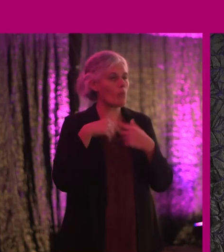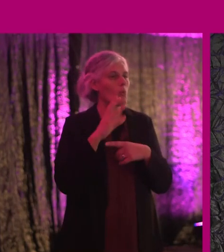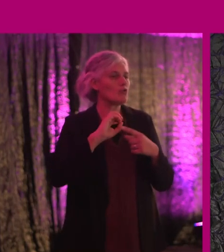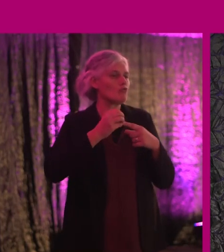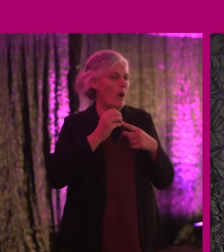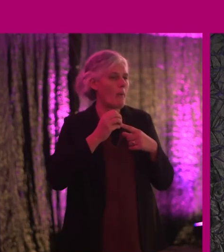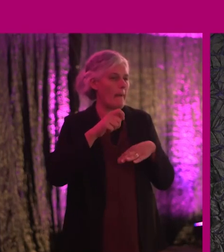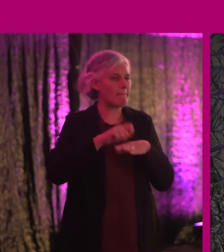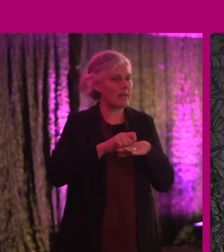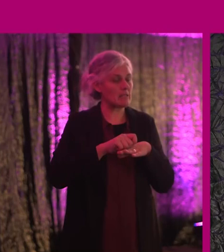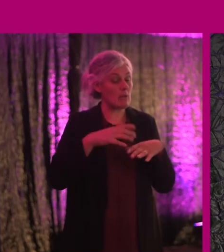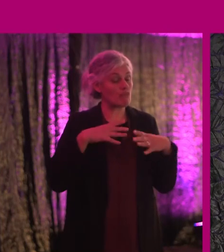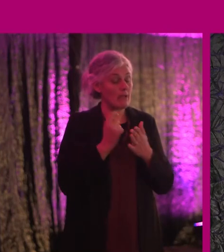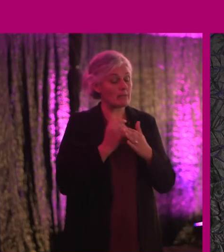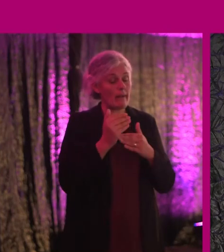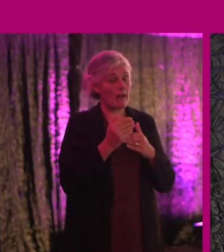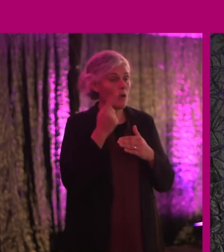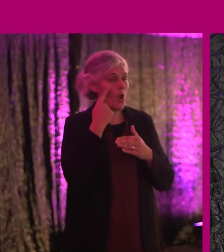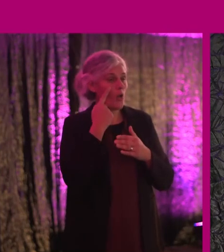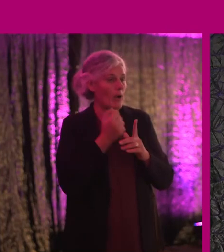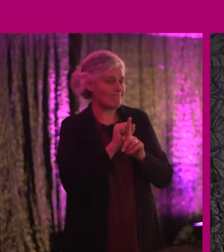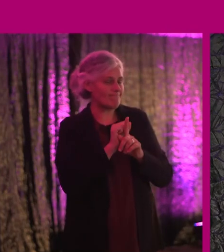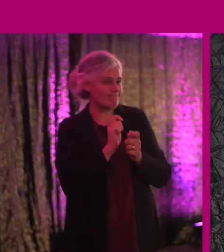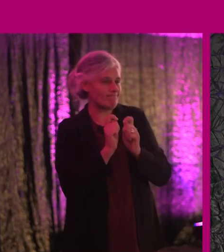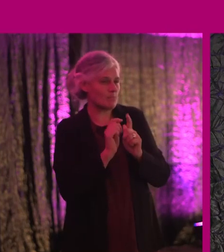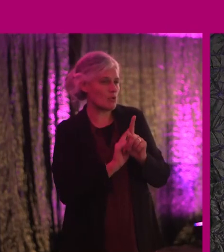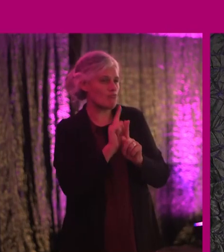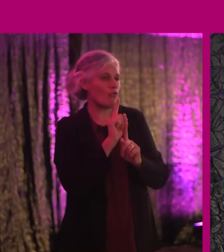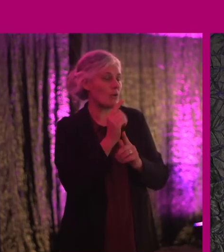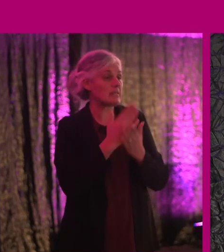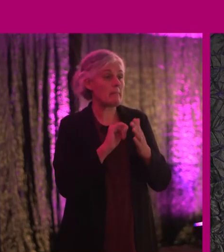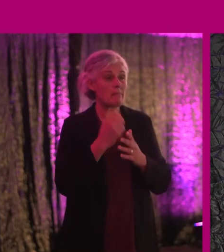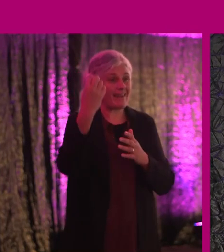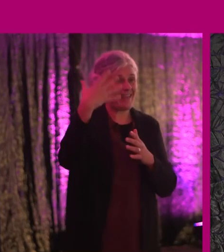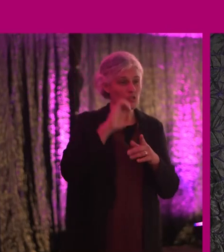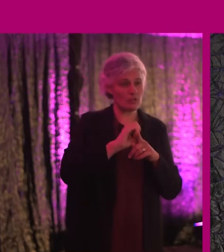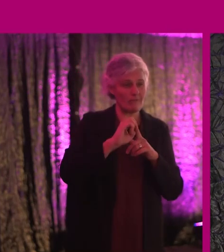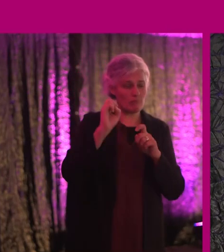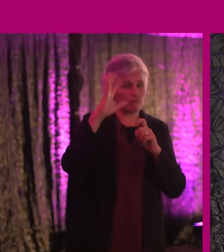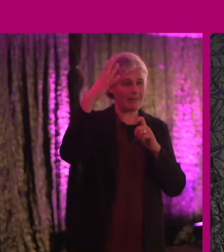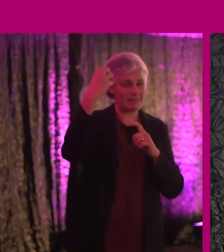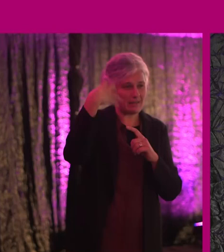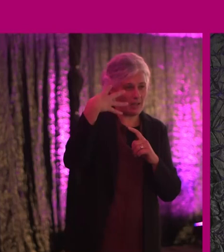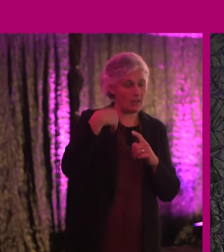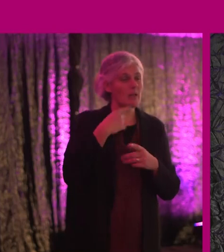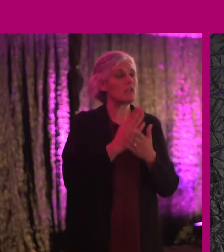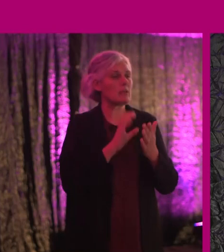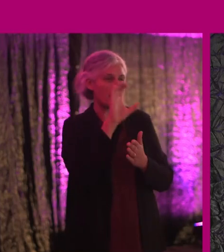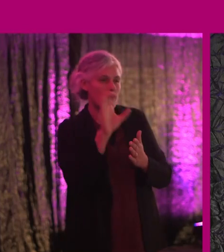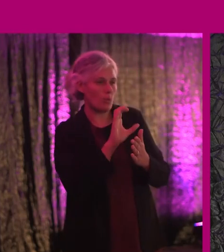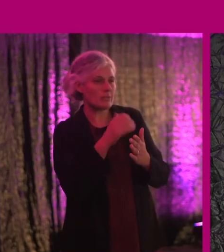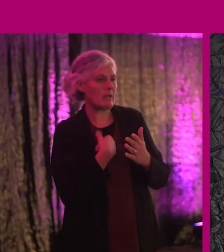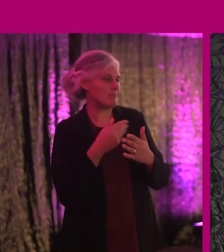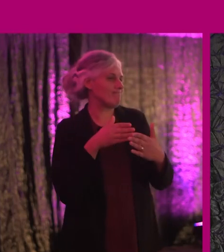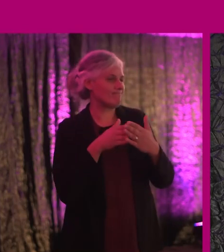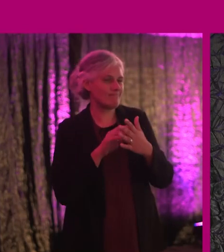to try and spend the break looking at ways of fixing that. Some of it might be a lighting issue, some of it might be a Zoom bandwidth